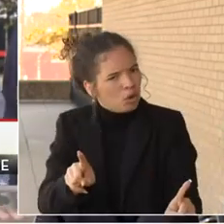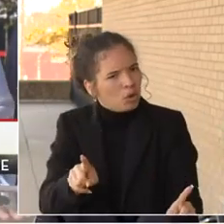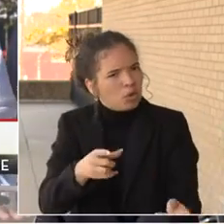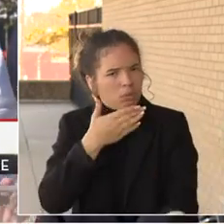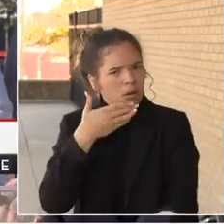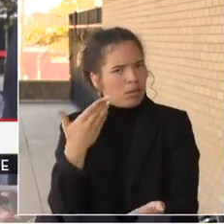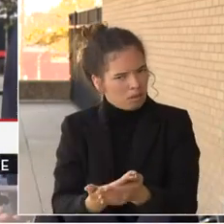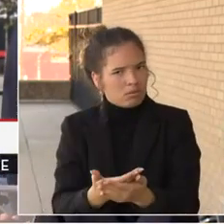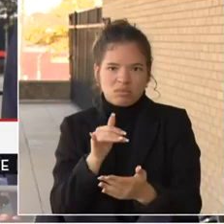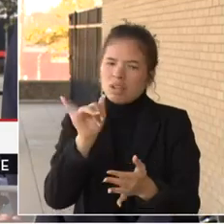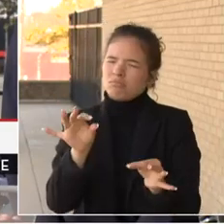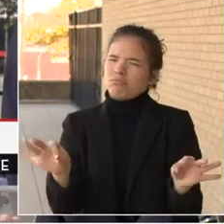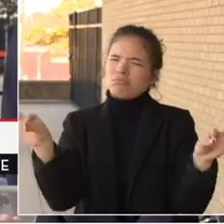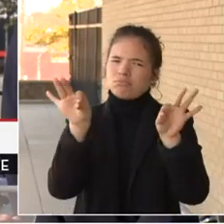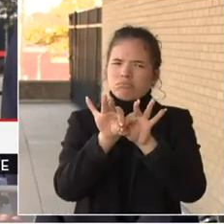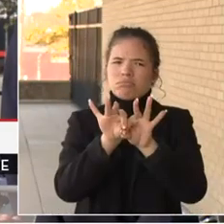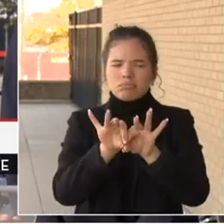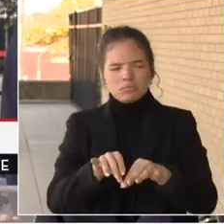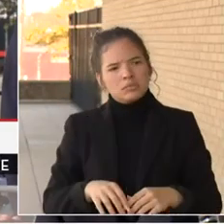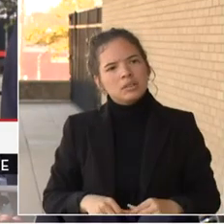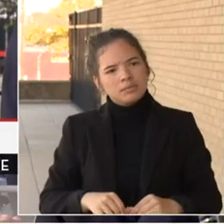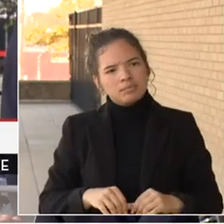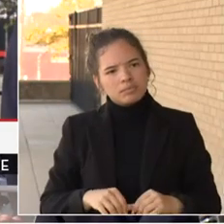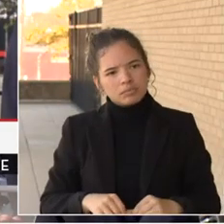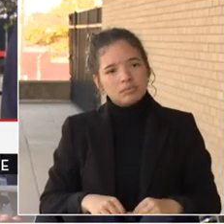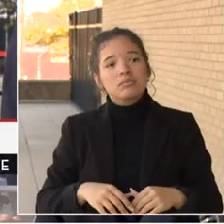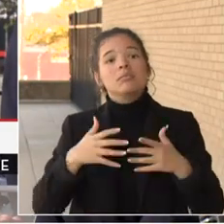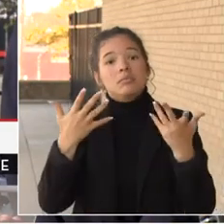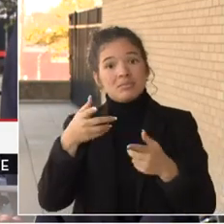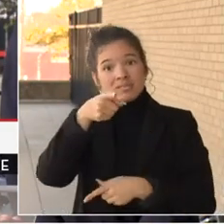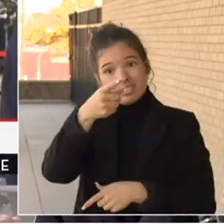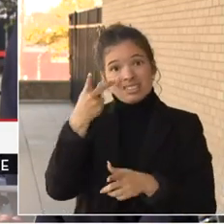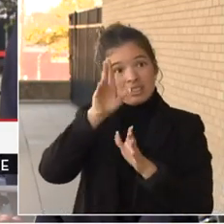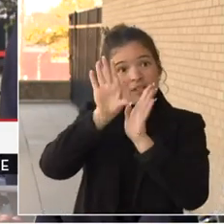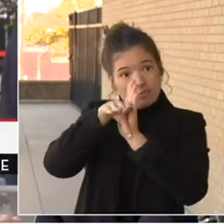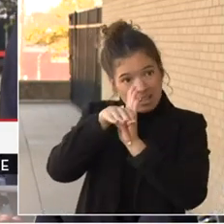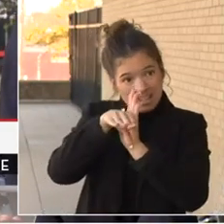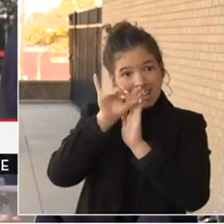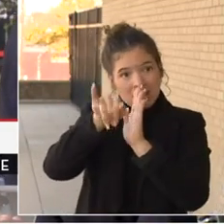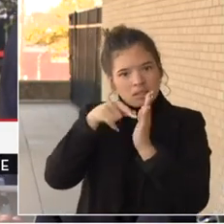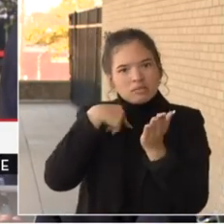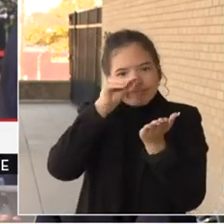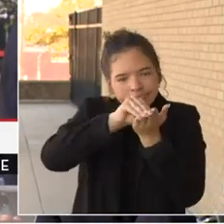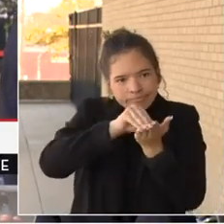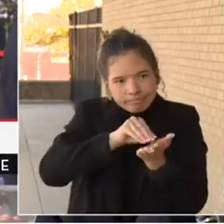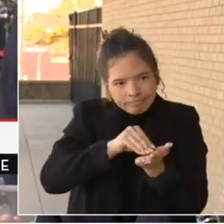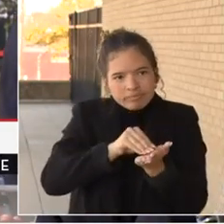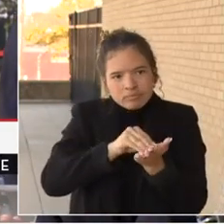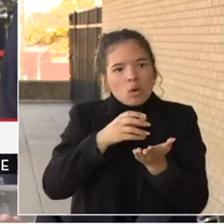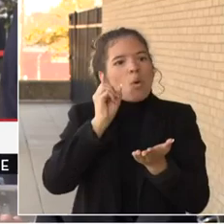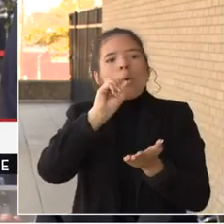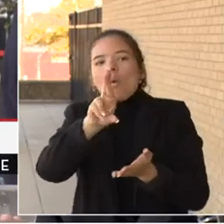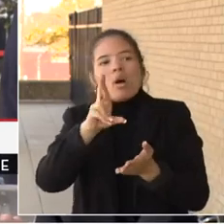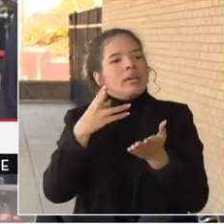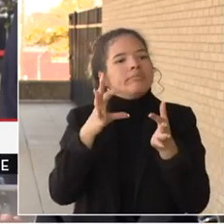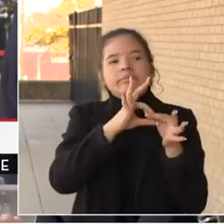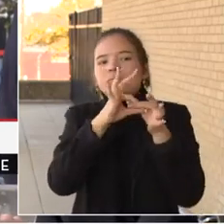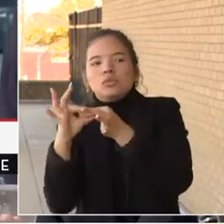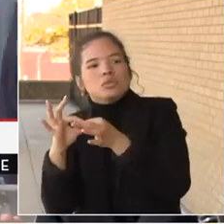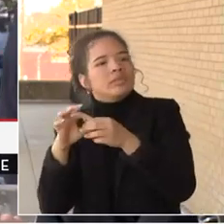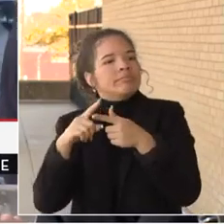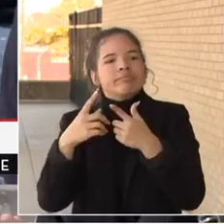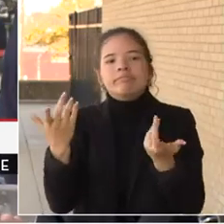check that they have space to record or are linked to the cloud. You'd be surprised how many times we